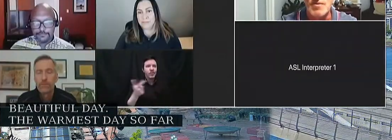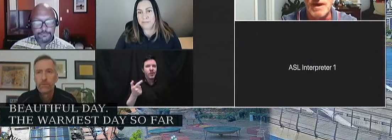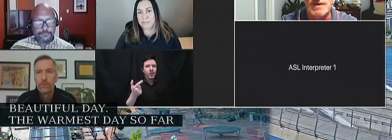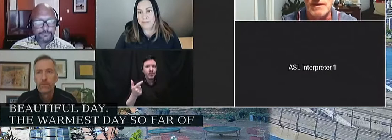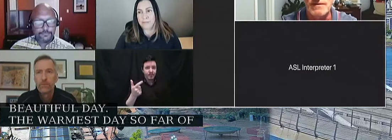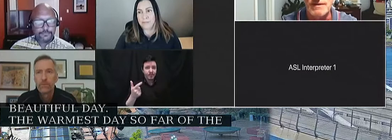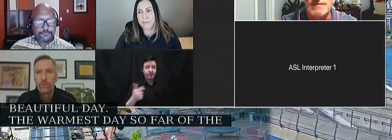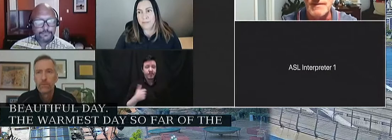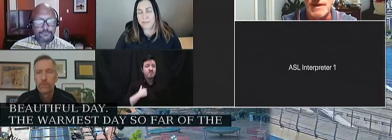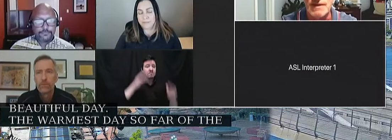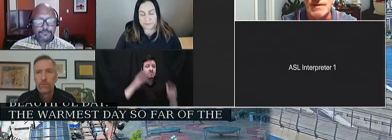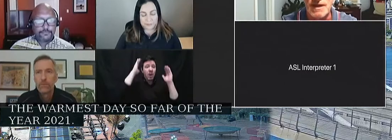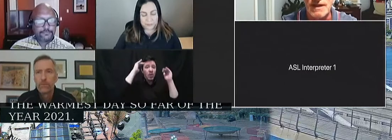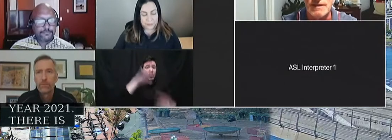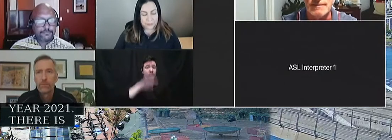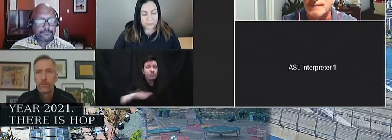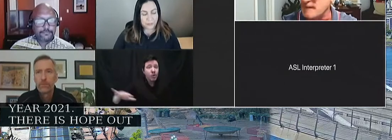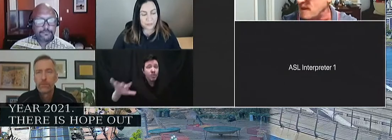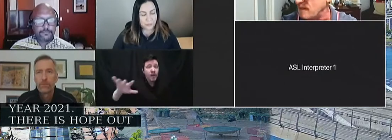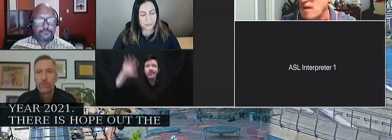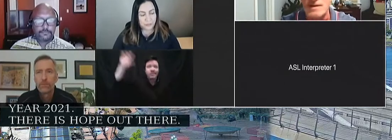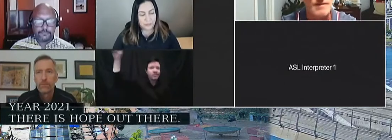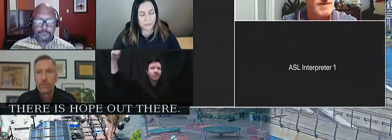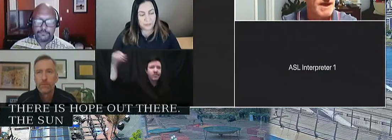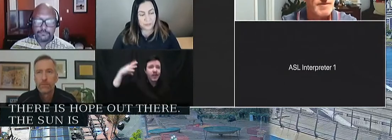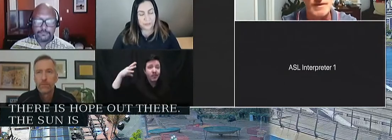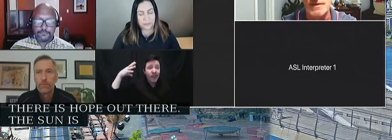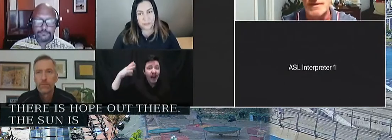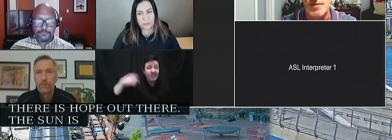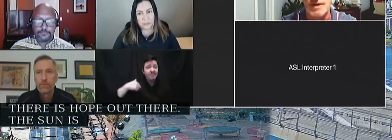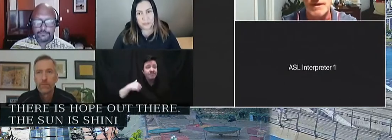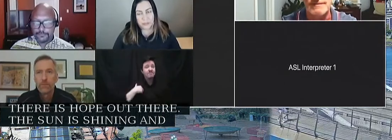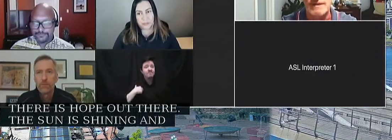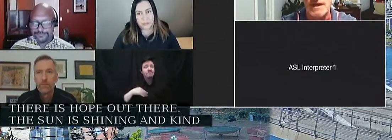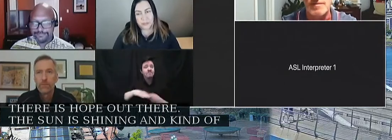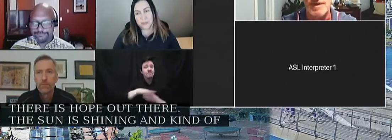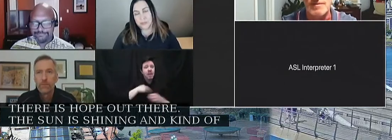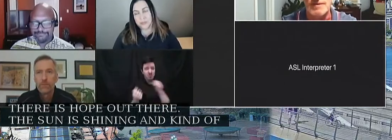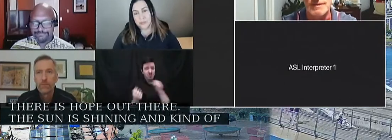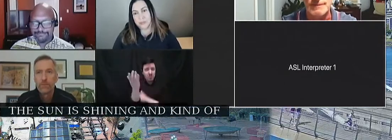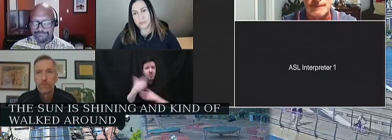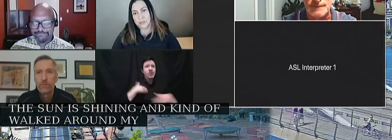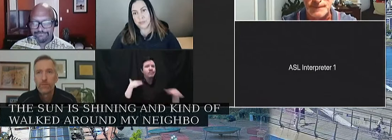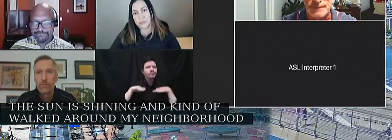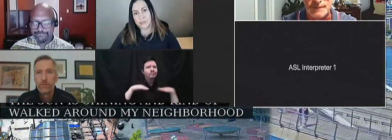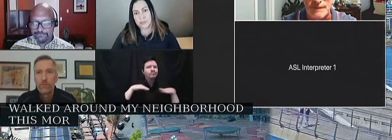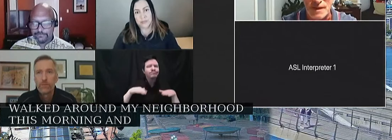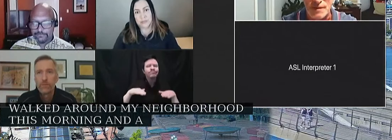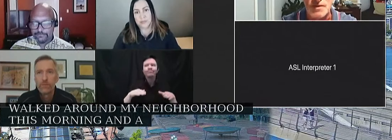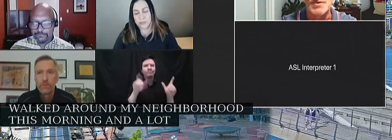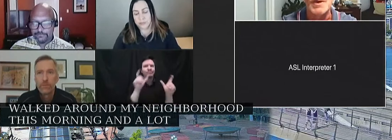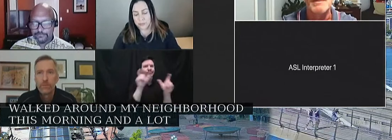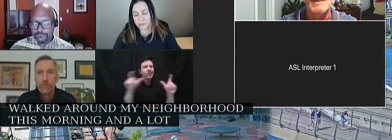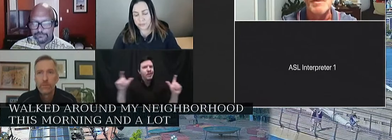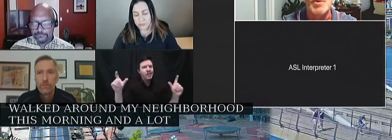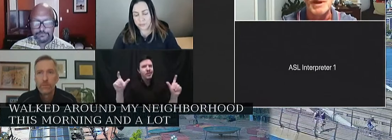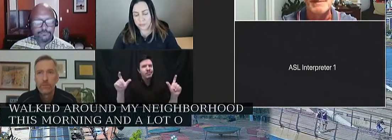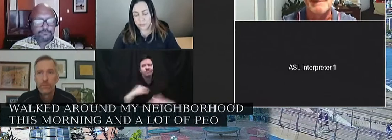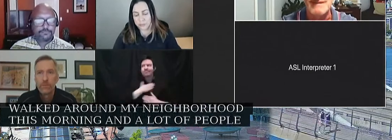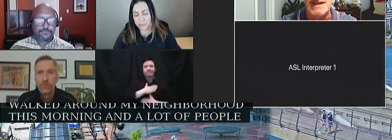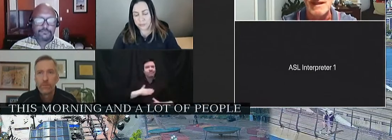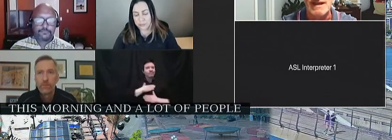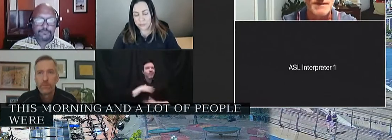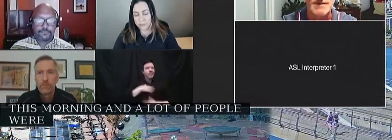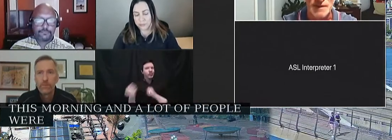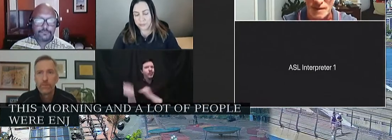There's hope out there. The sun is shining and I walked around my neighborhood this morning and a lot of people were enjoying the